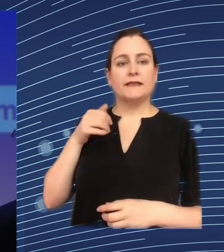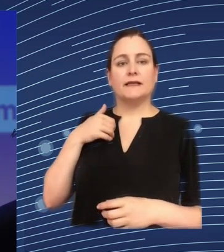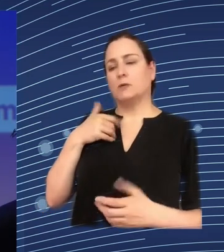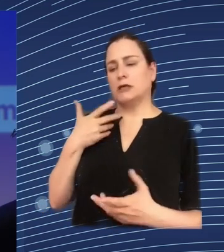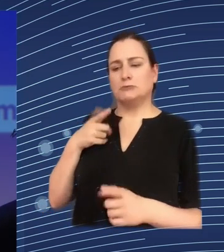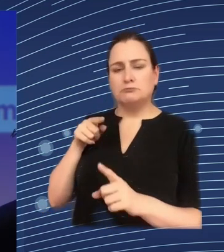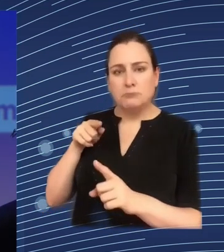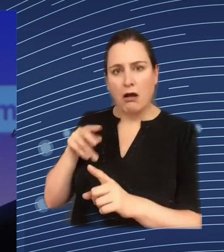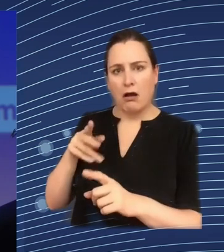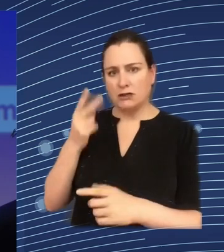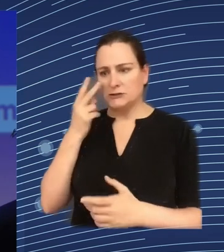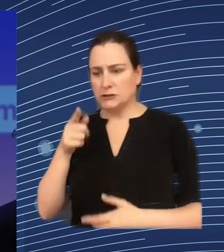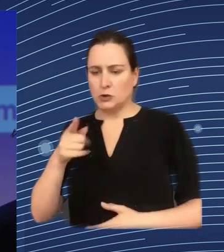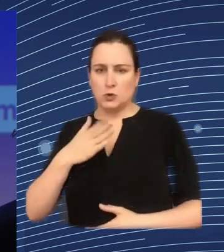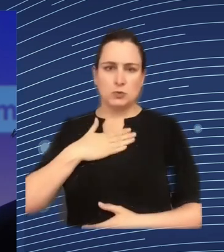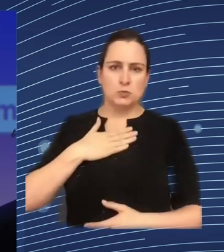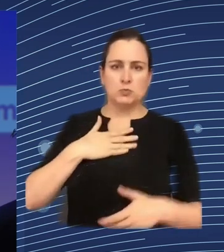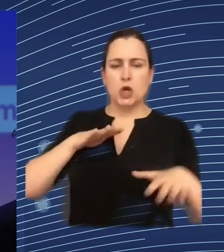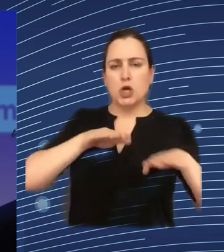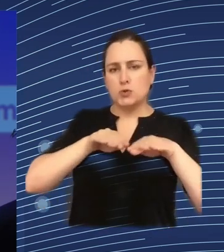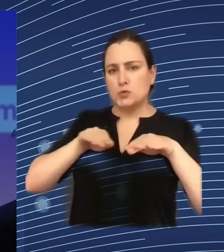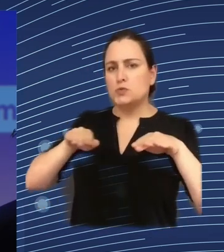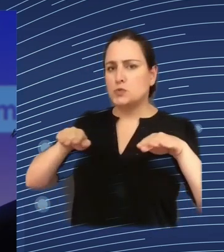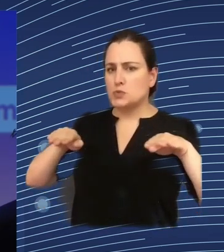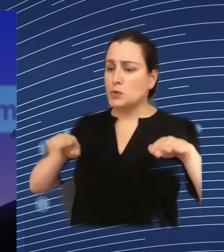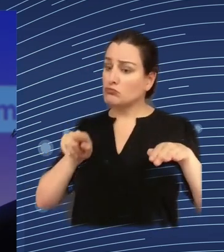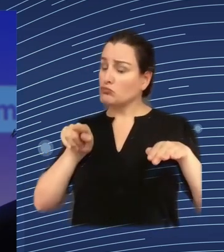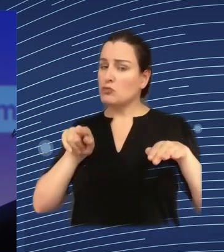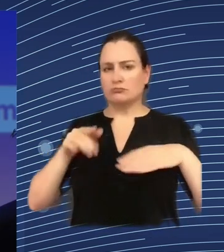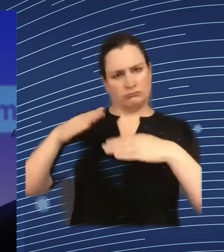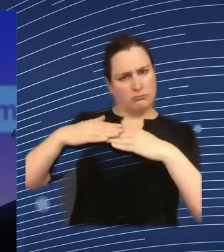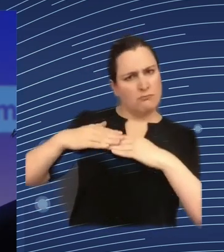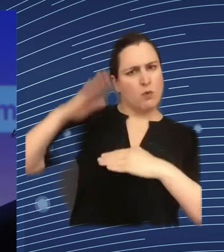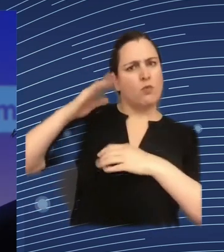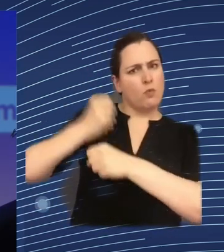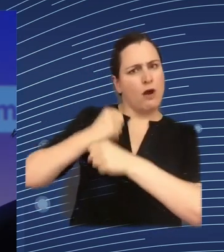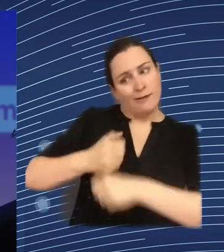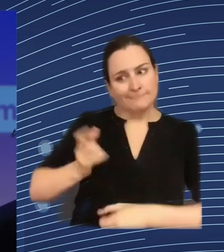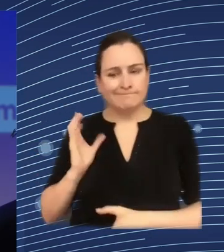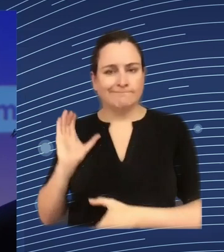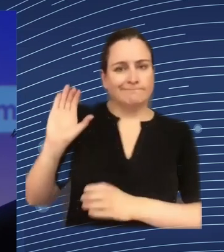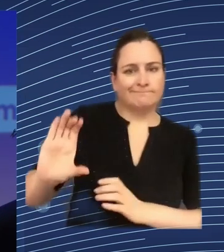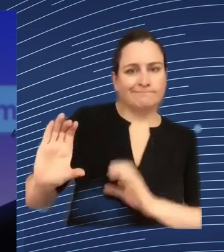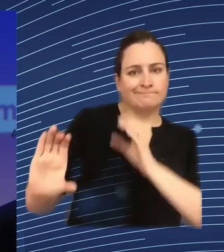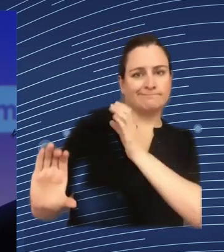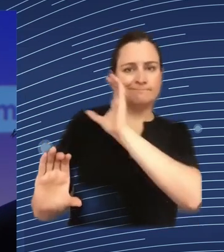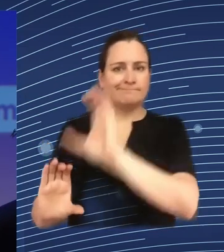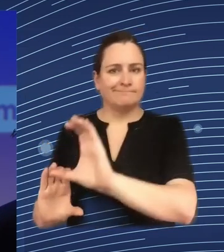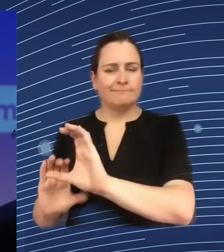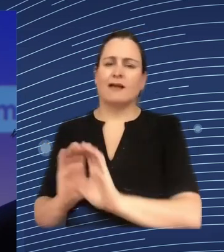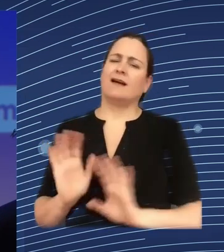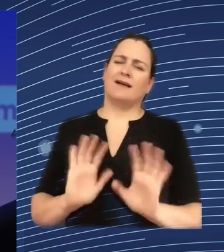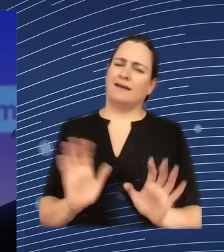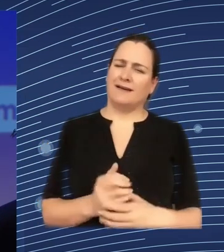there are research done in that there are AI systems artificial